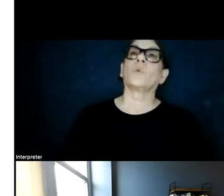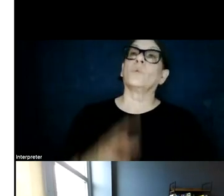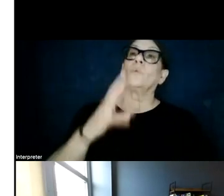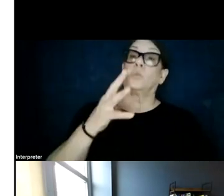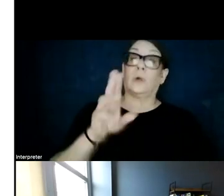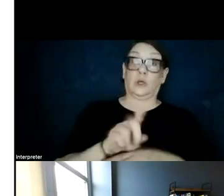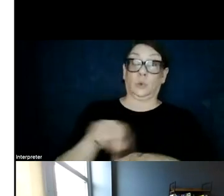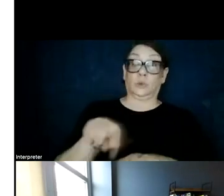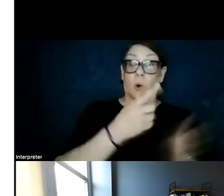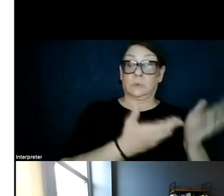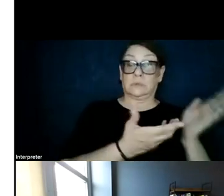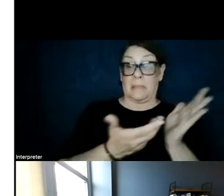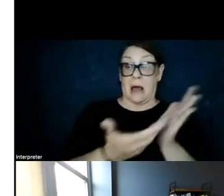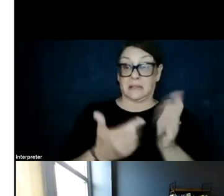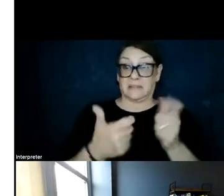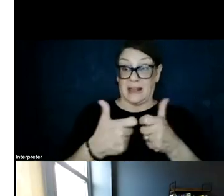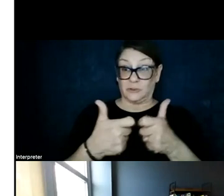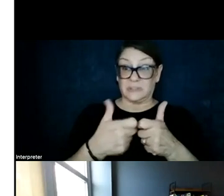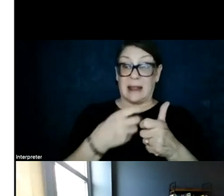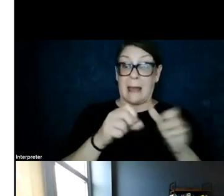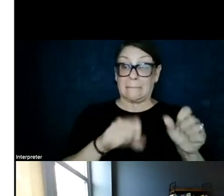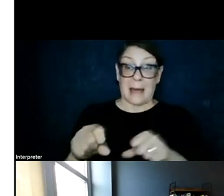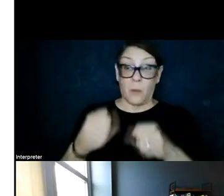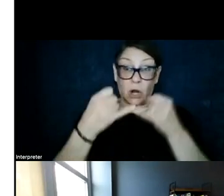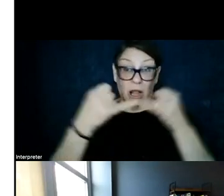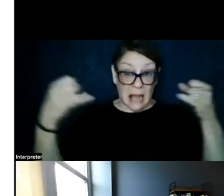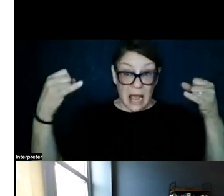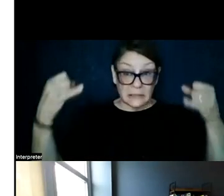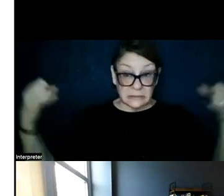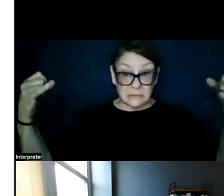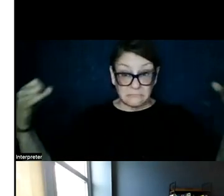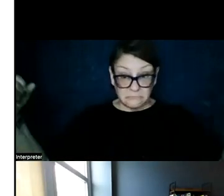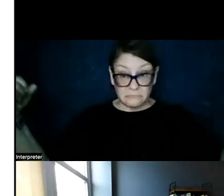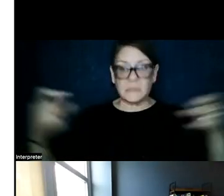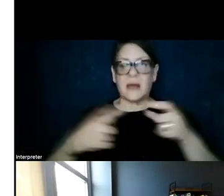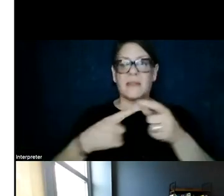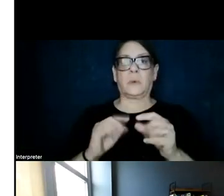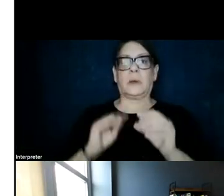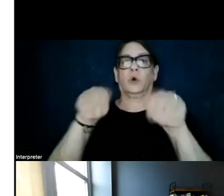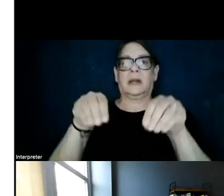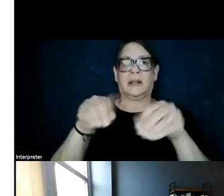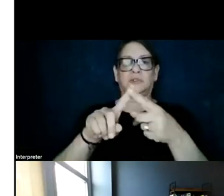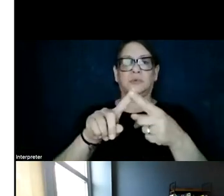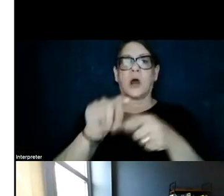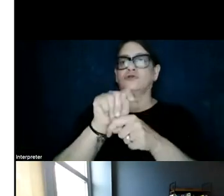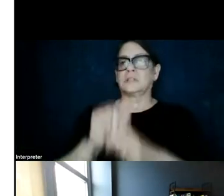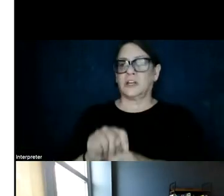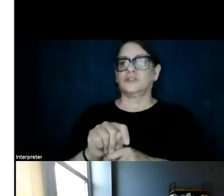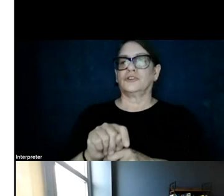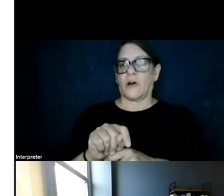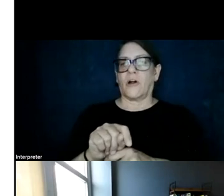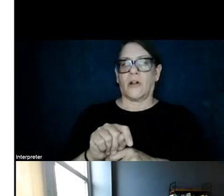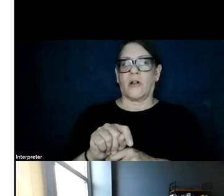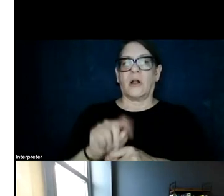supplies of electricity and potential power lines, and we put that into a traditional capacity